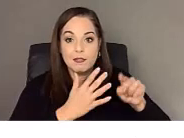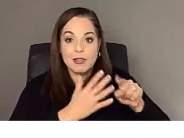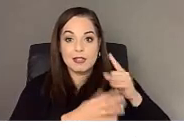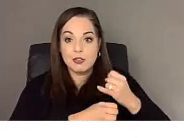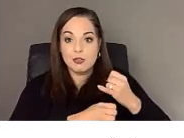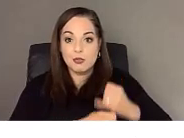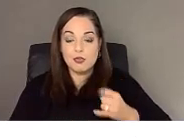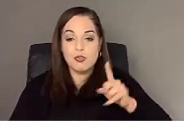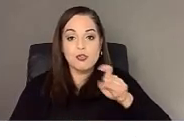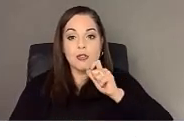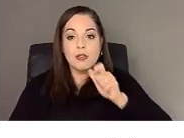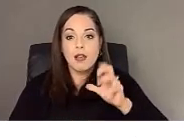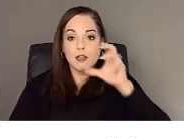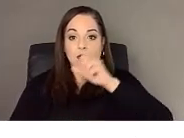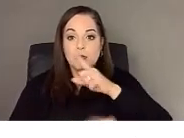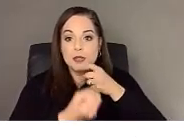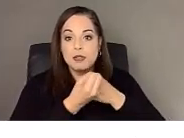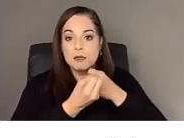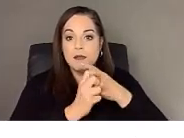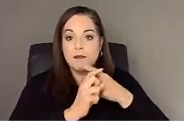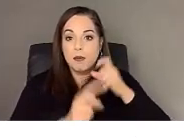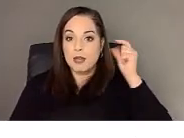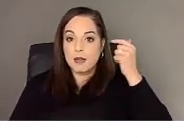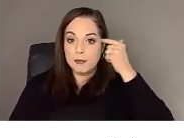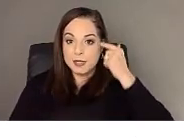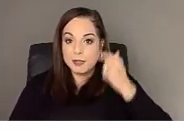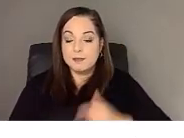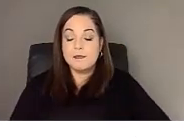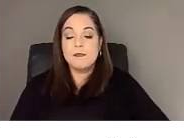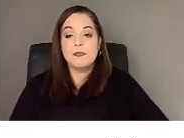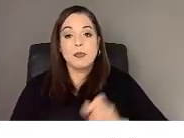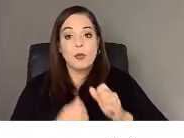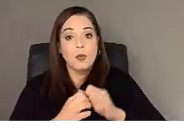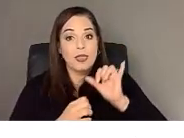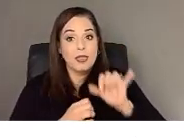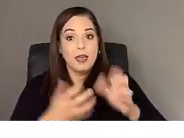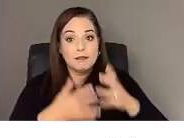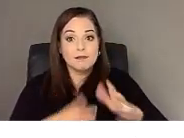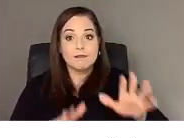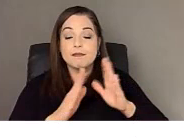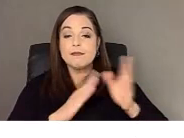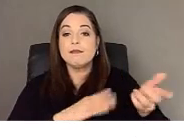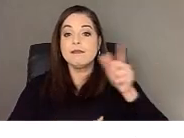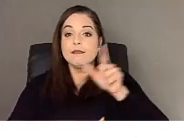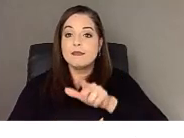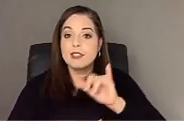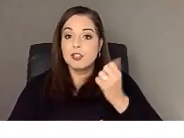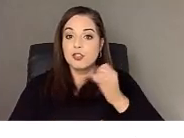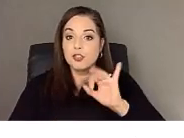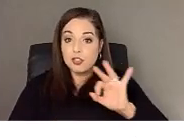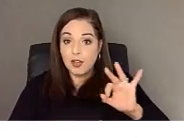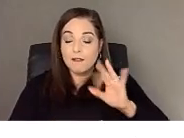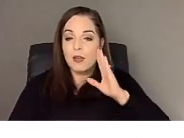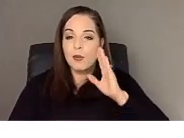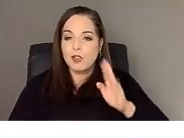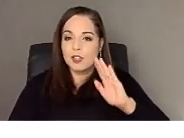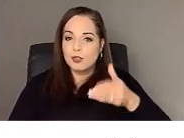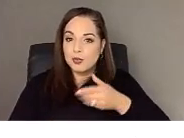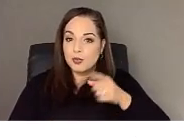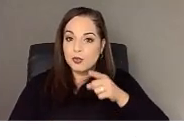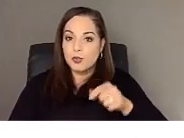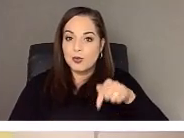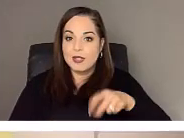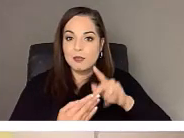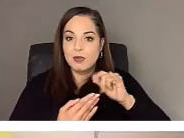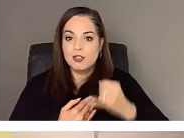So you should not assume endorsement by the federal government. And with that, I'm going to turn it over to Jeff, who will introduce you to this project.